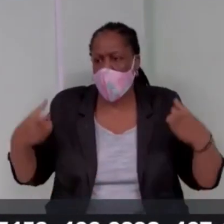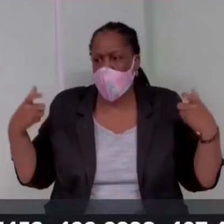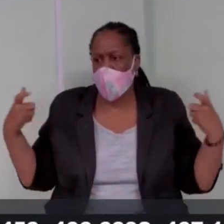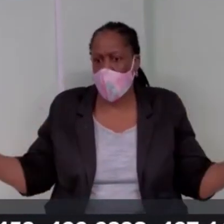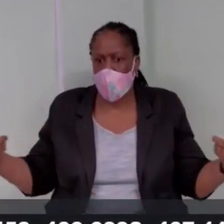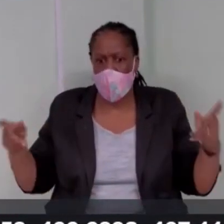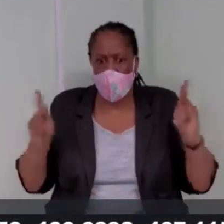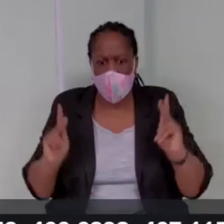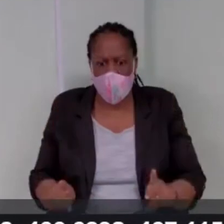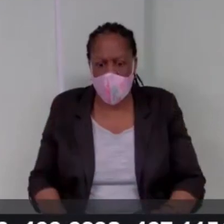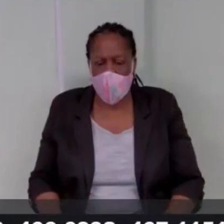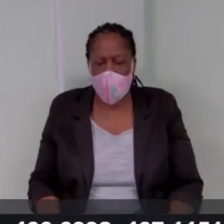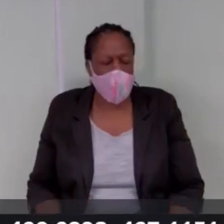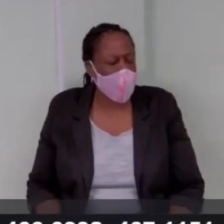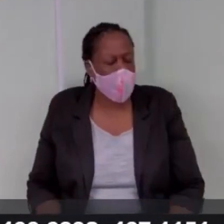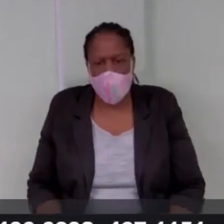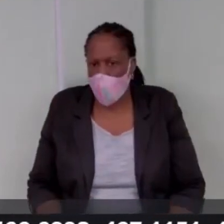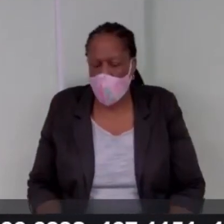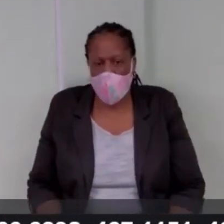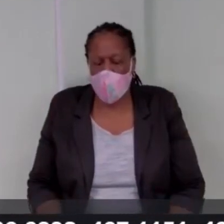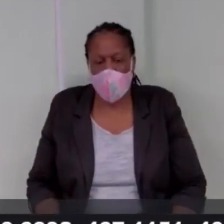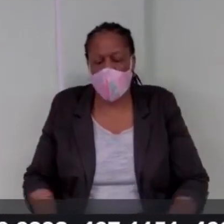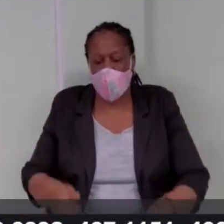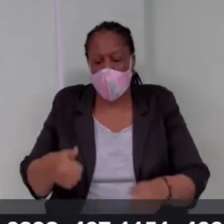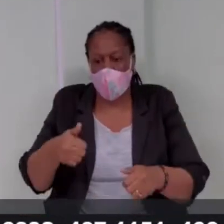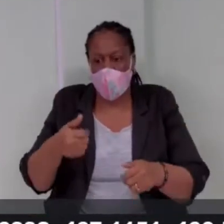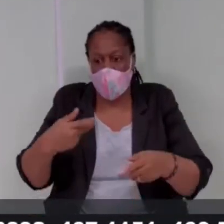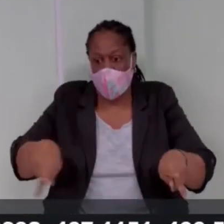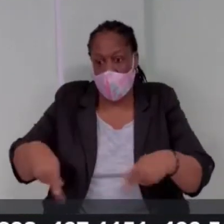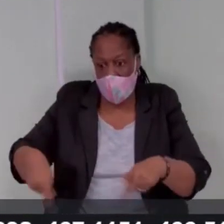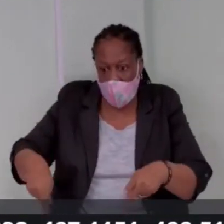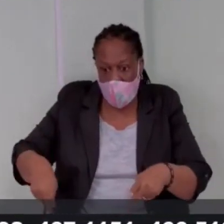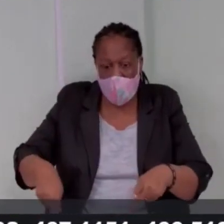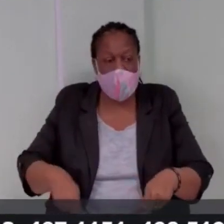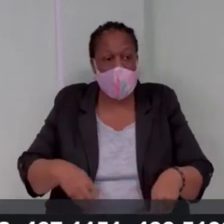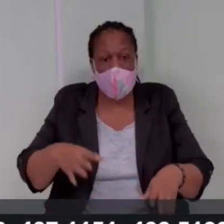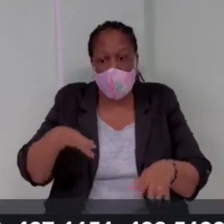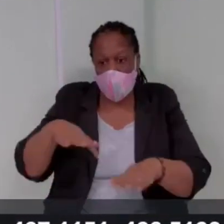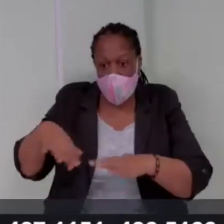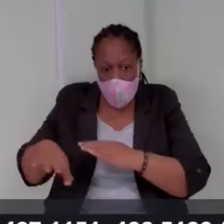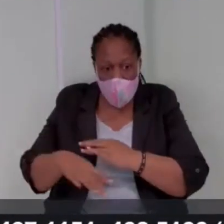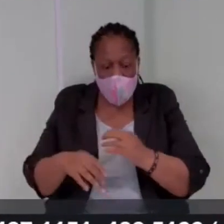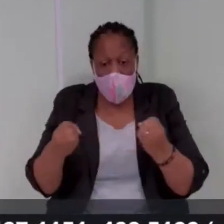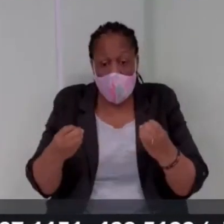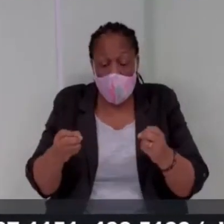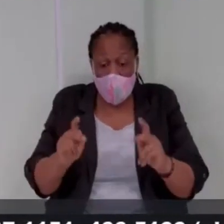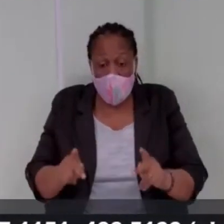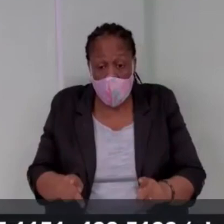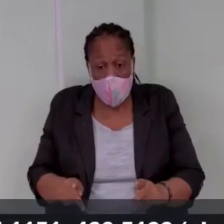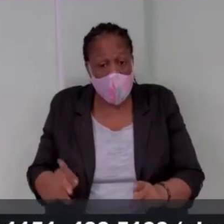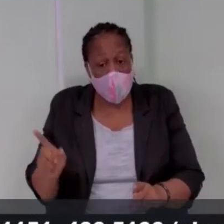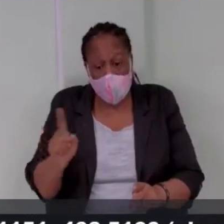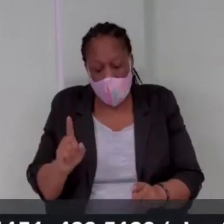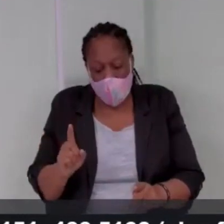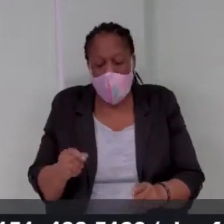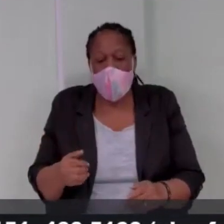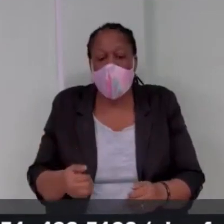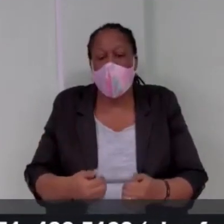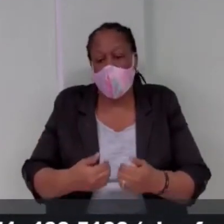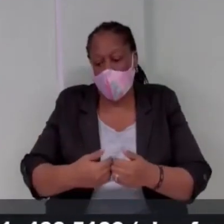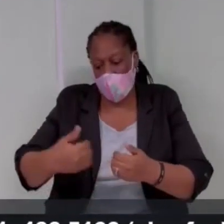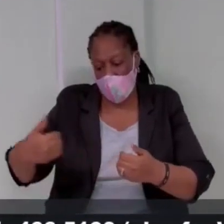and maintaining a physical distance of six feet from other persons we are possible thank you